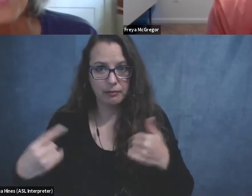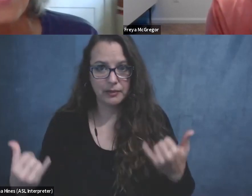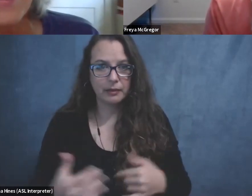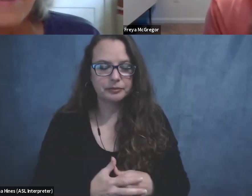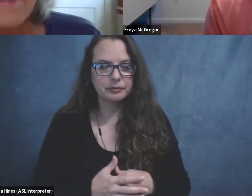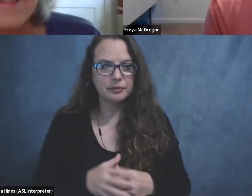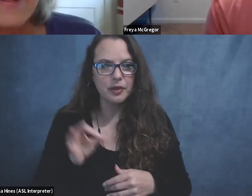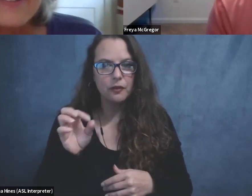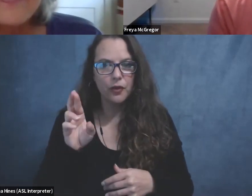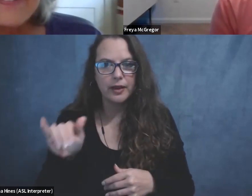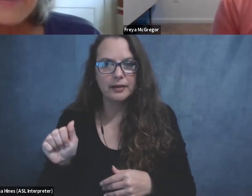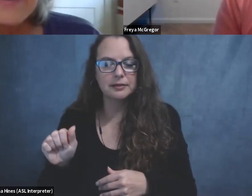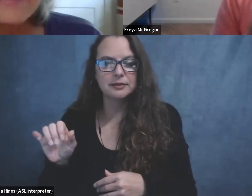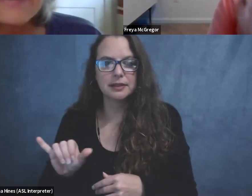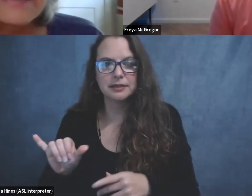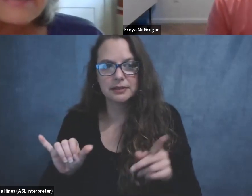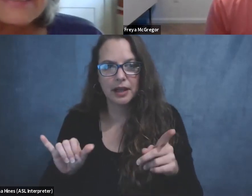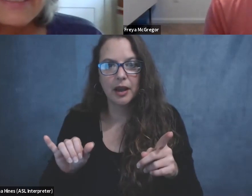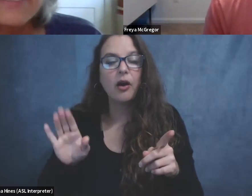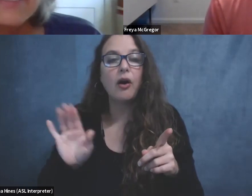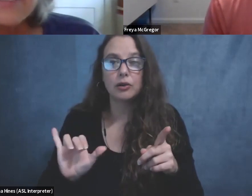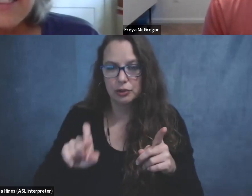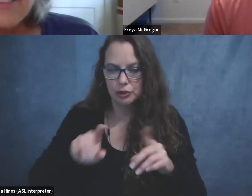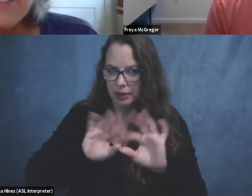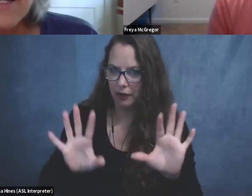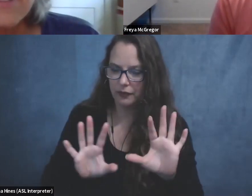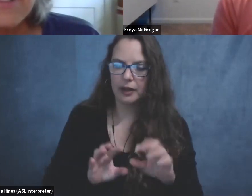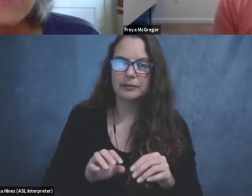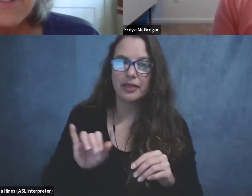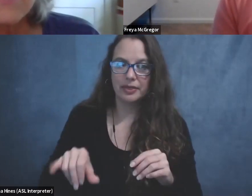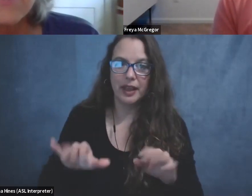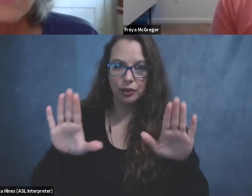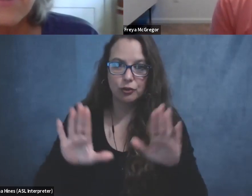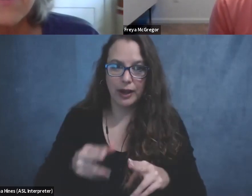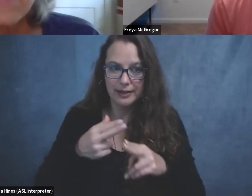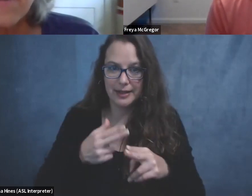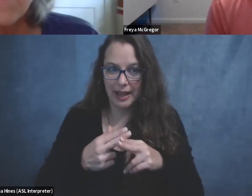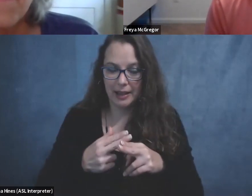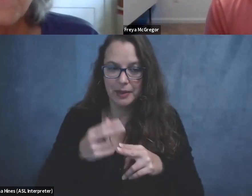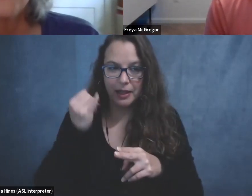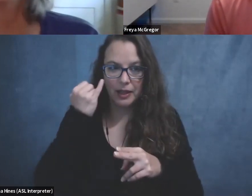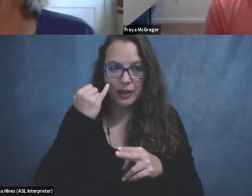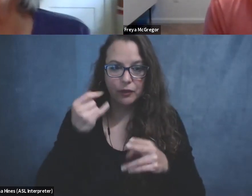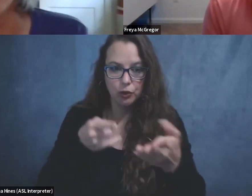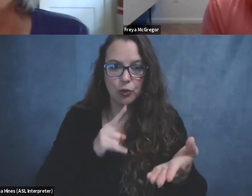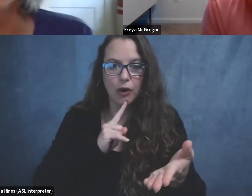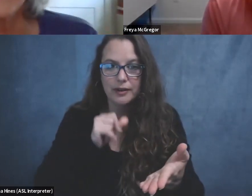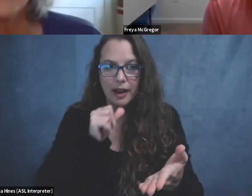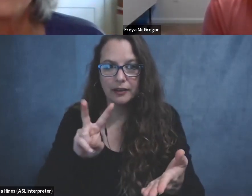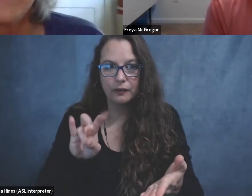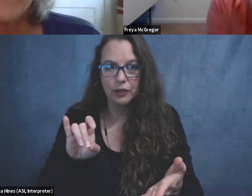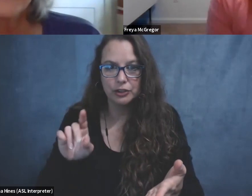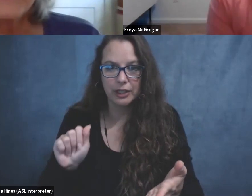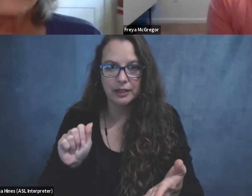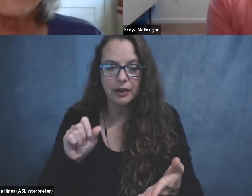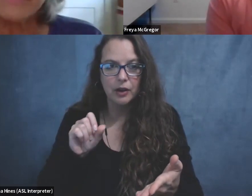the way, we should clarify that. Um, even though it's a really great name, um, if you're not Virginia or me, um, right for